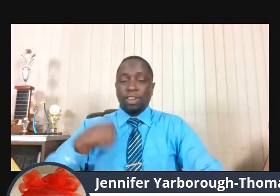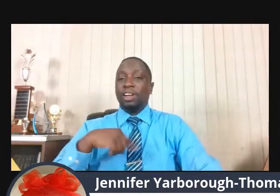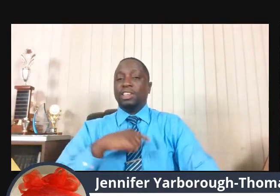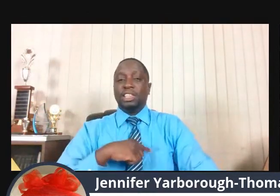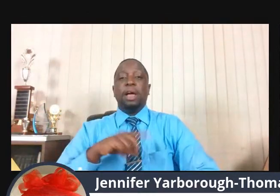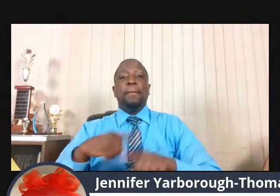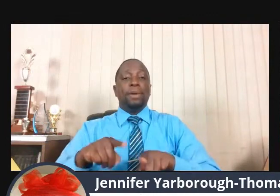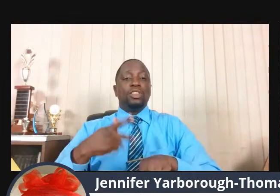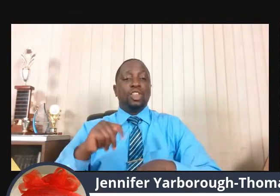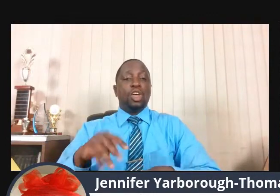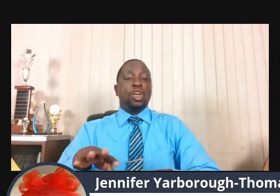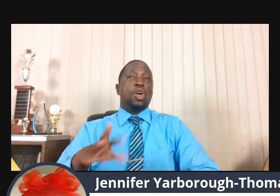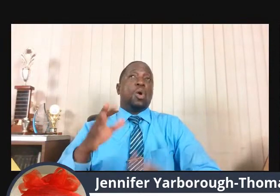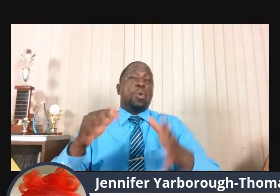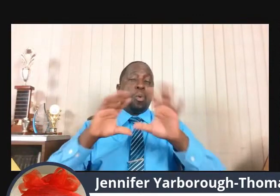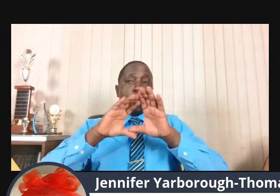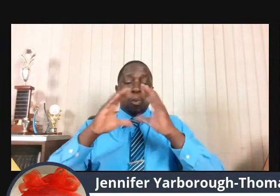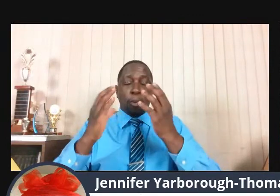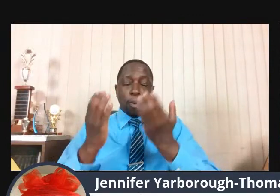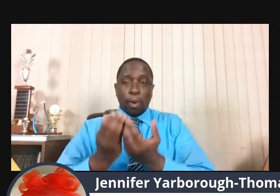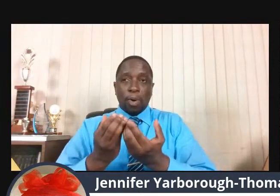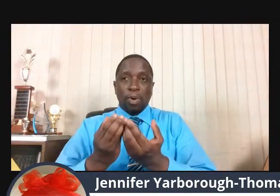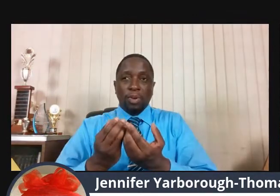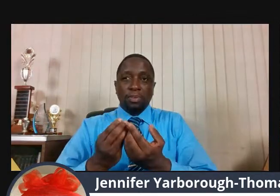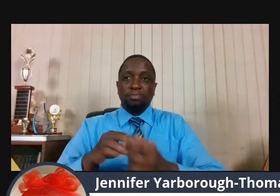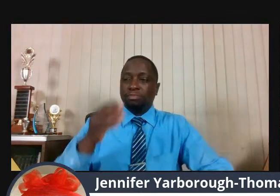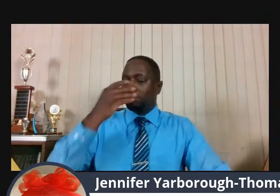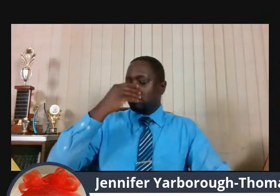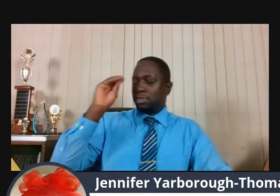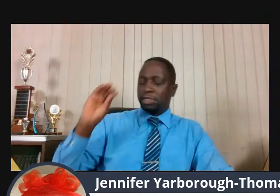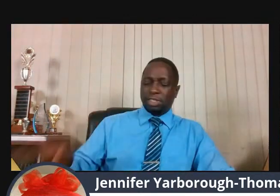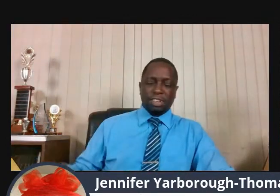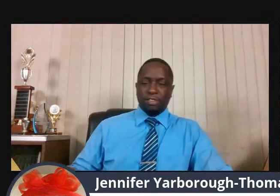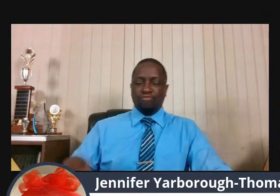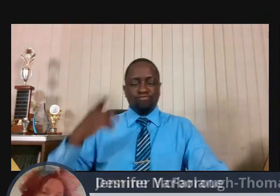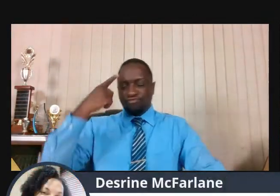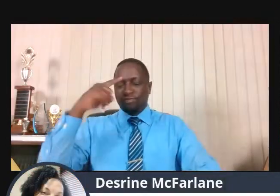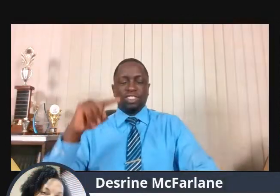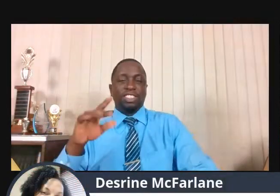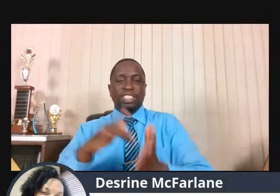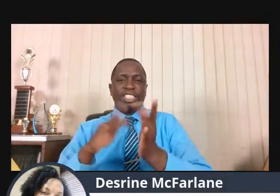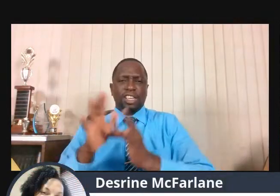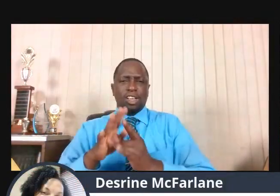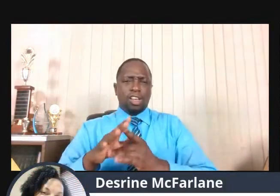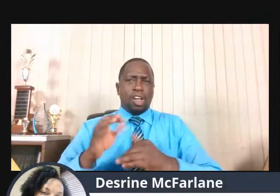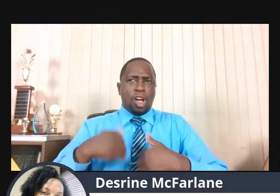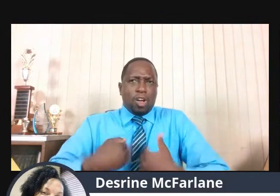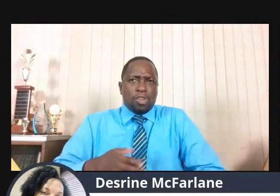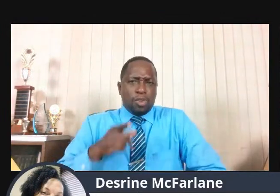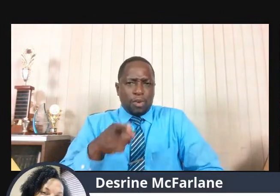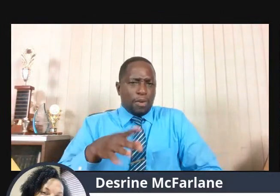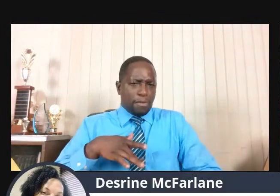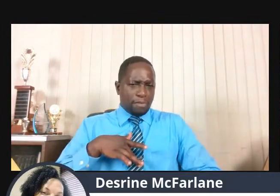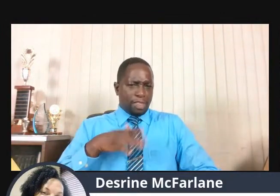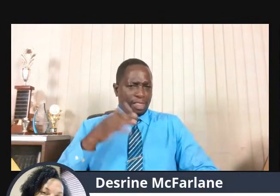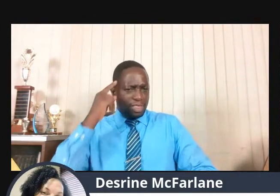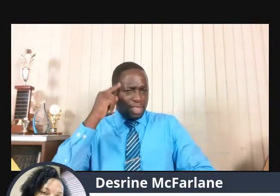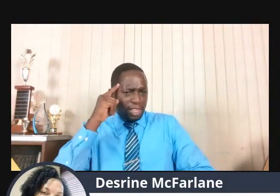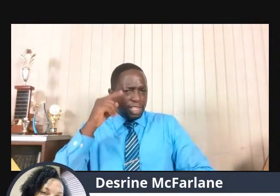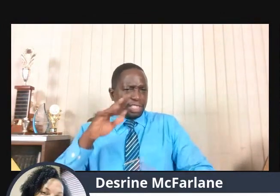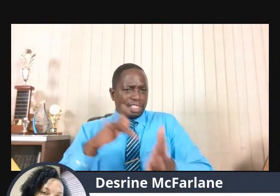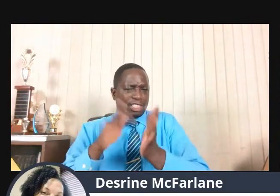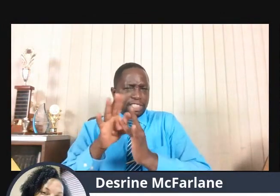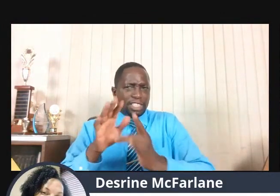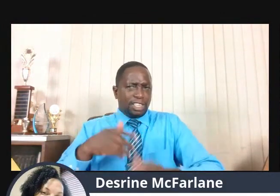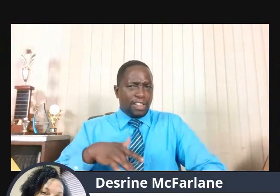still ignores Jesus. How do you think he feels working so hard for humanity and